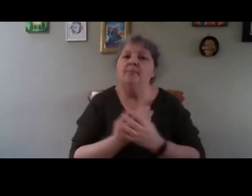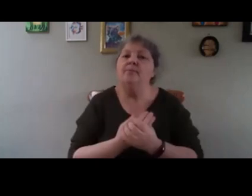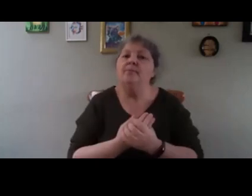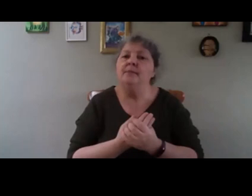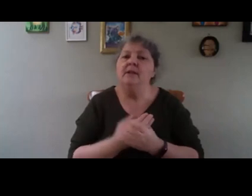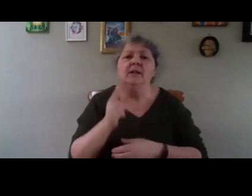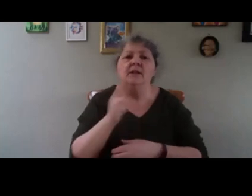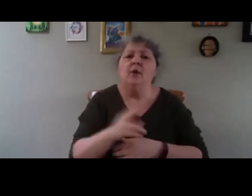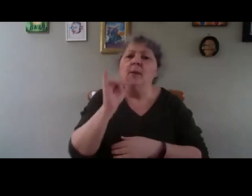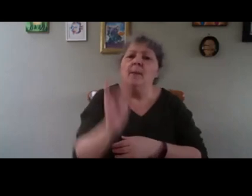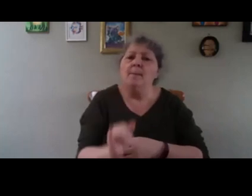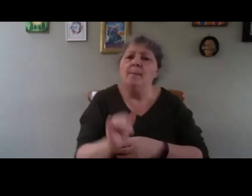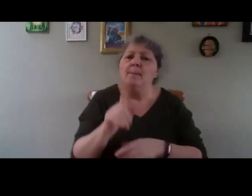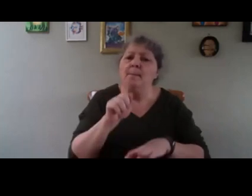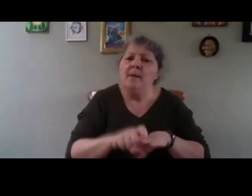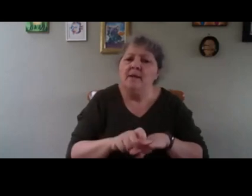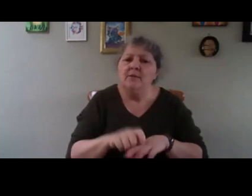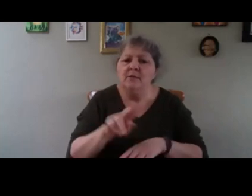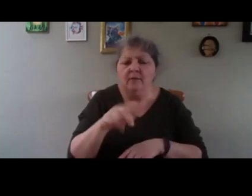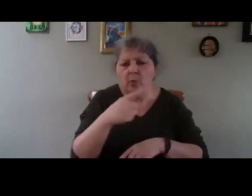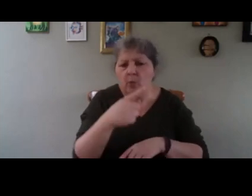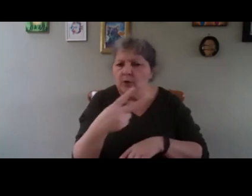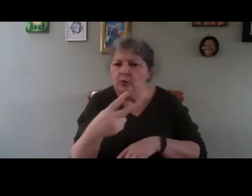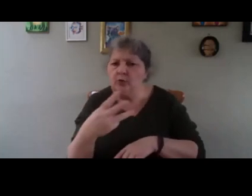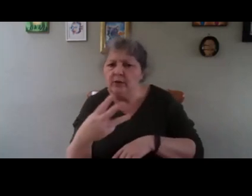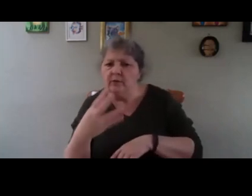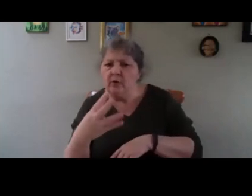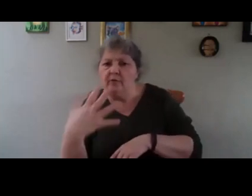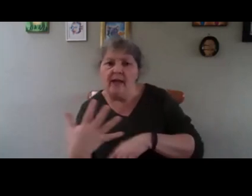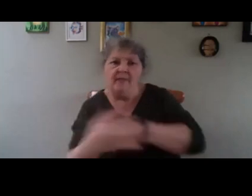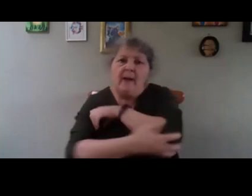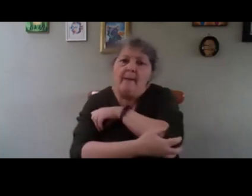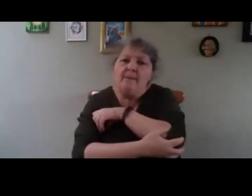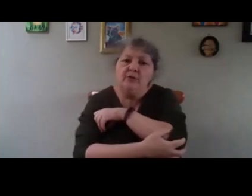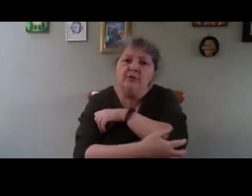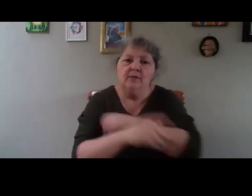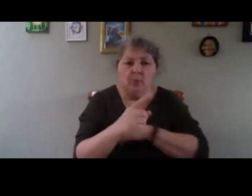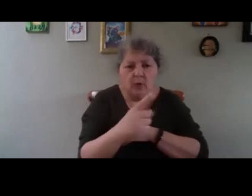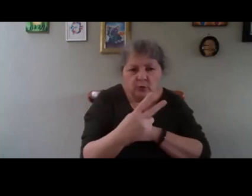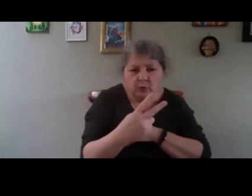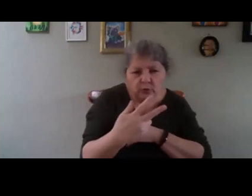best. You see, I have one, two, three, four, five cabbage. I have one, two, three, four, five cabbage